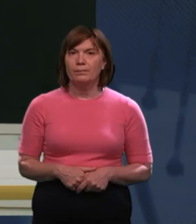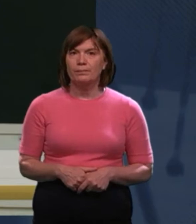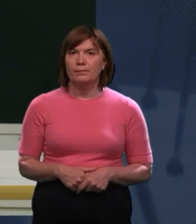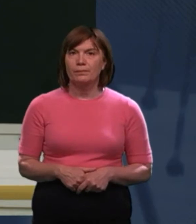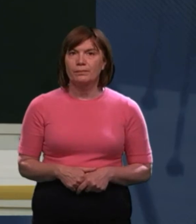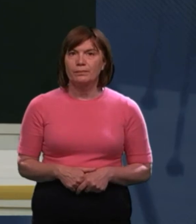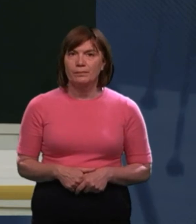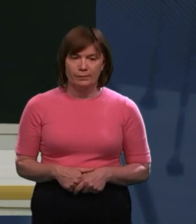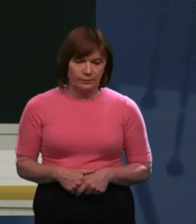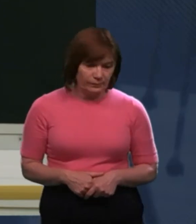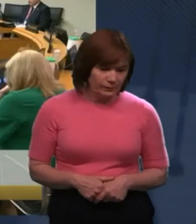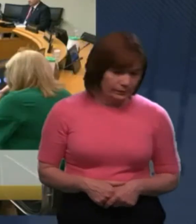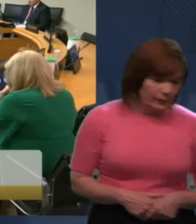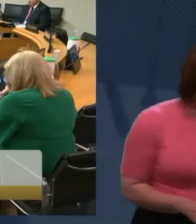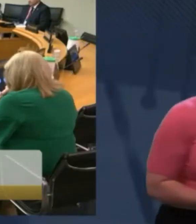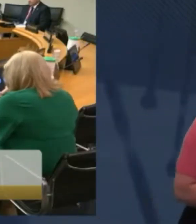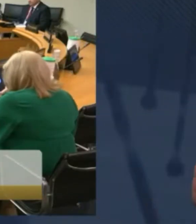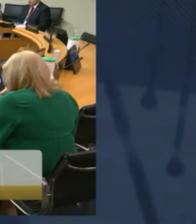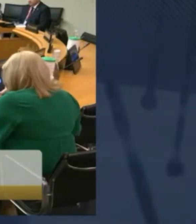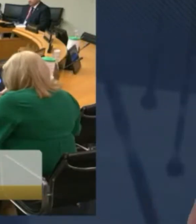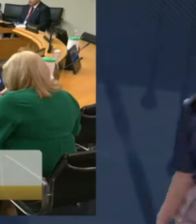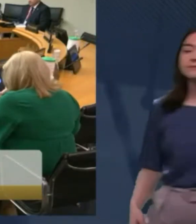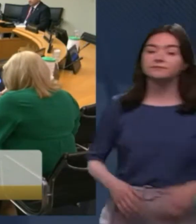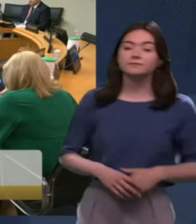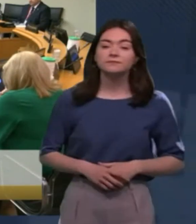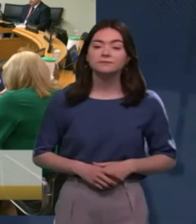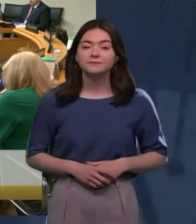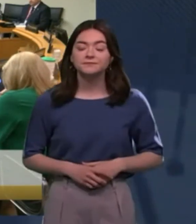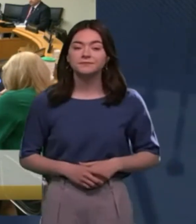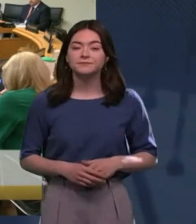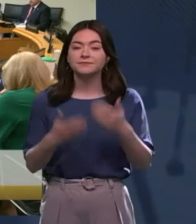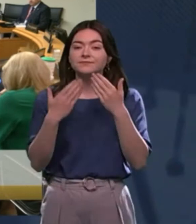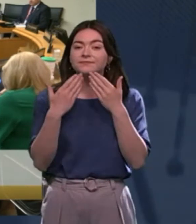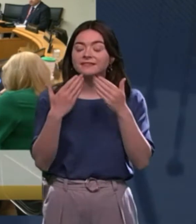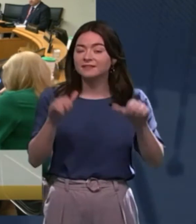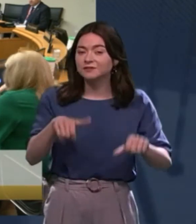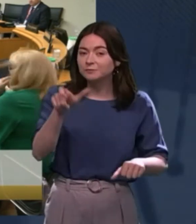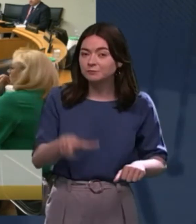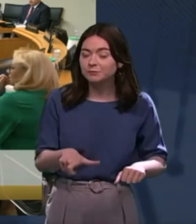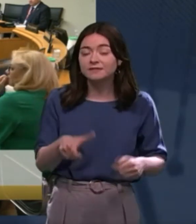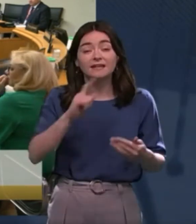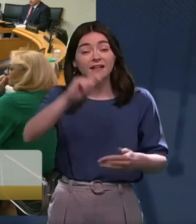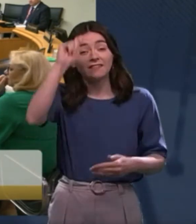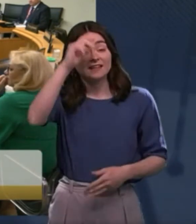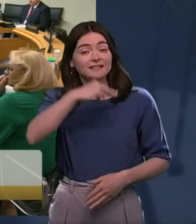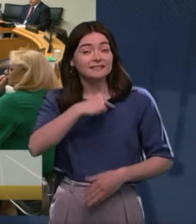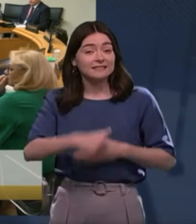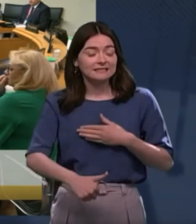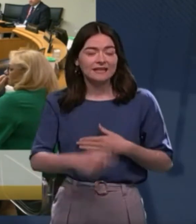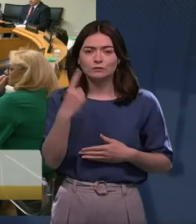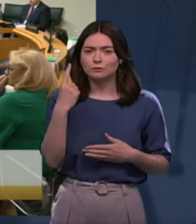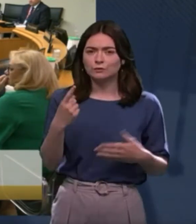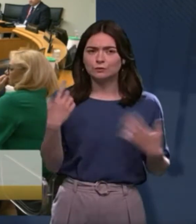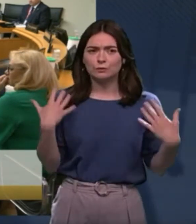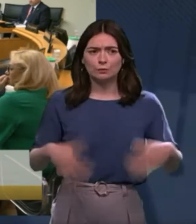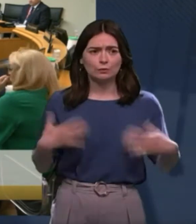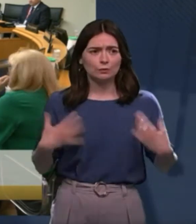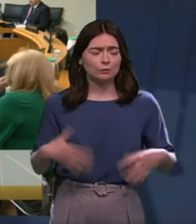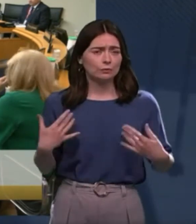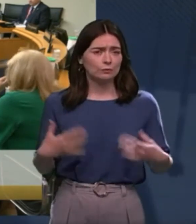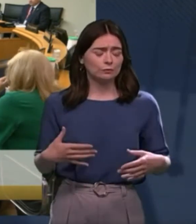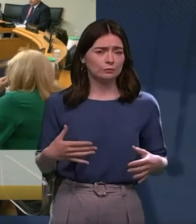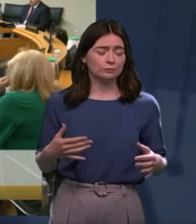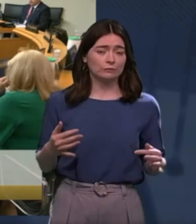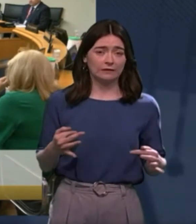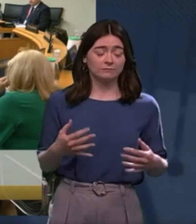Thank you Chair and thanks everyone for being with us today. think it has been one of the most revealing and unnerving sessions that we